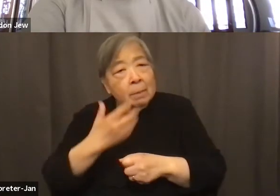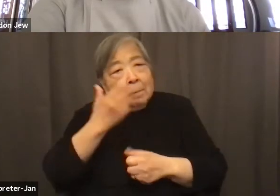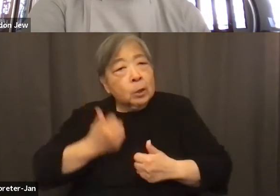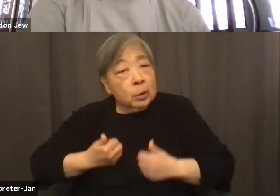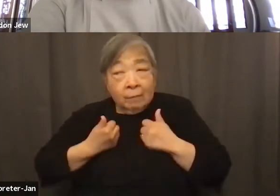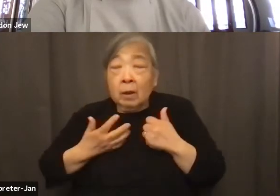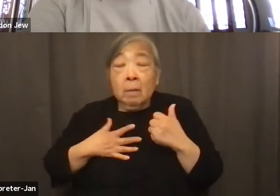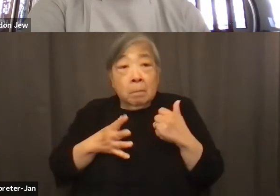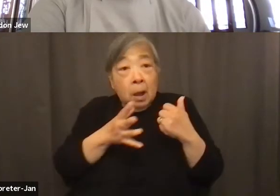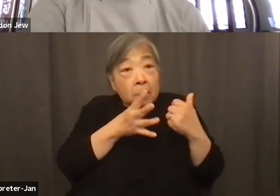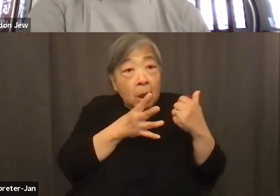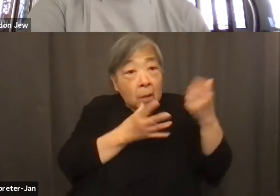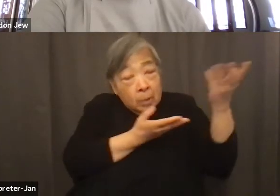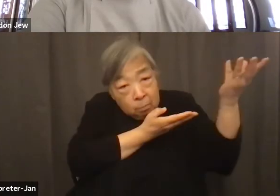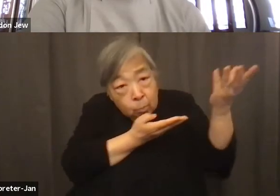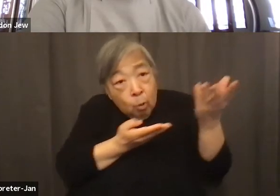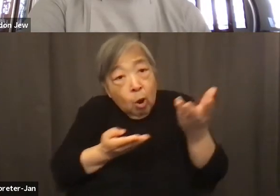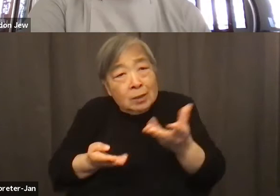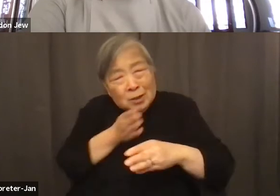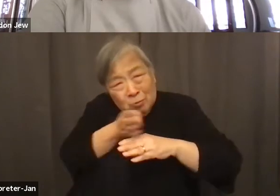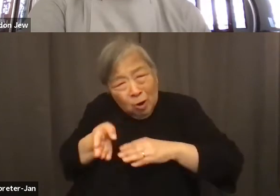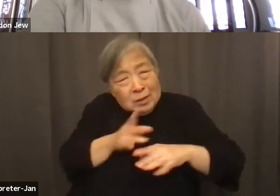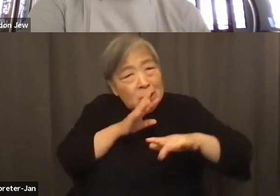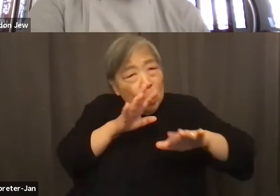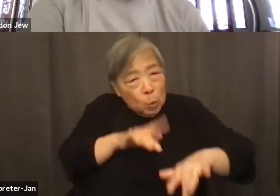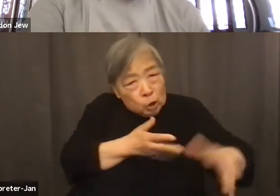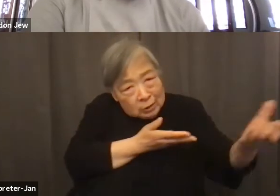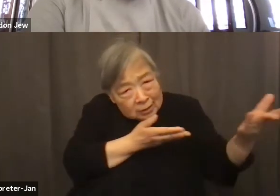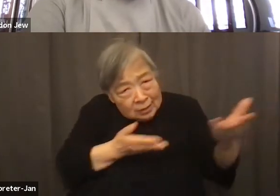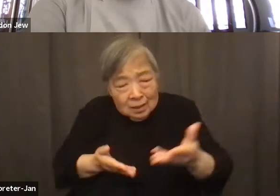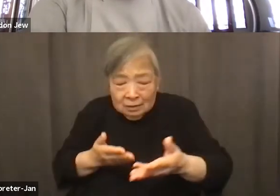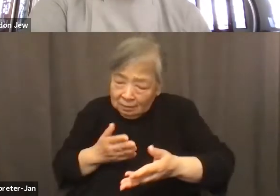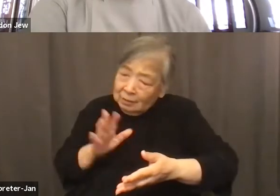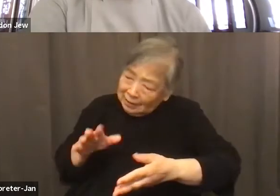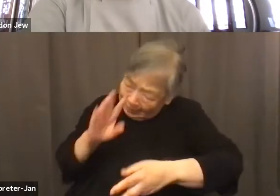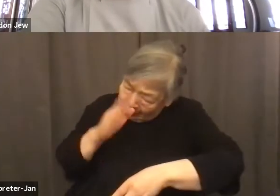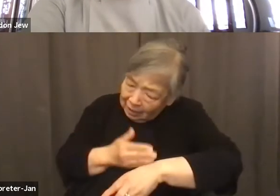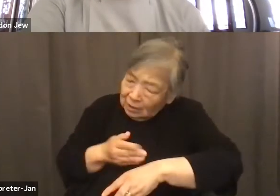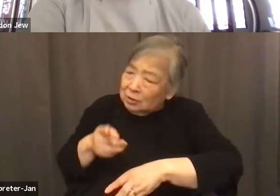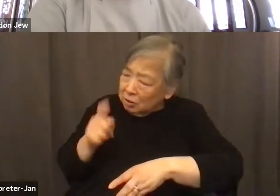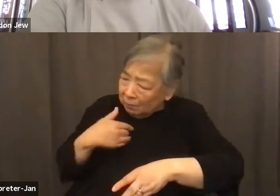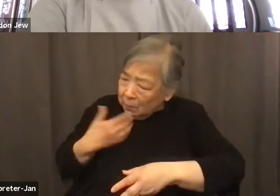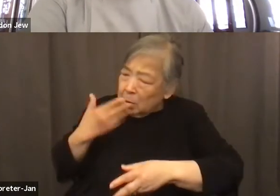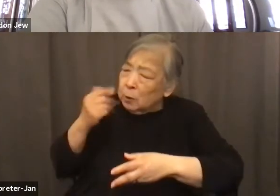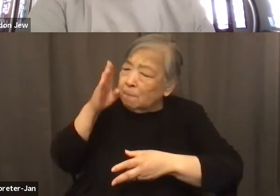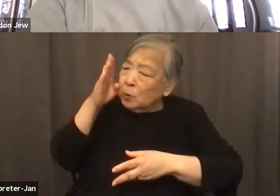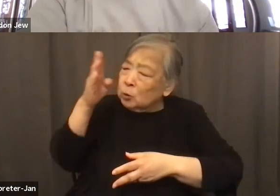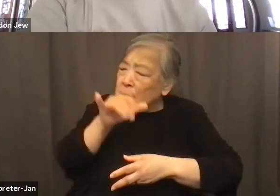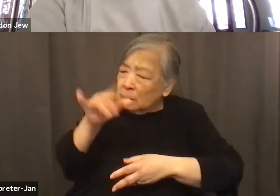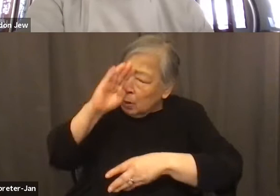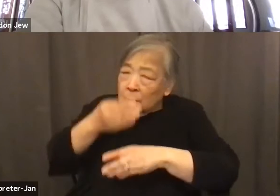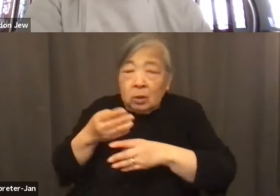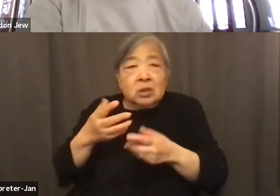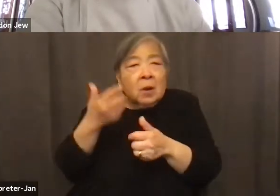ocean to say, son, you deserve a better future with your brother. And that's all that is. It is representative of every single